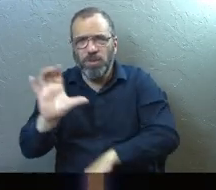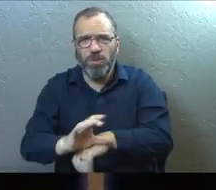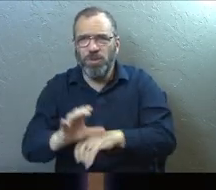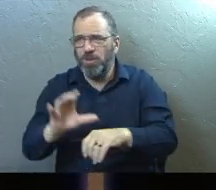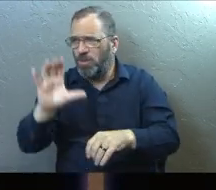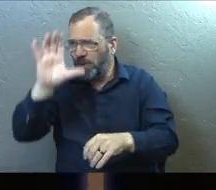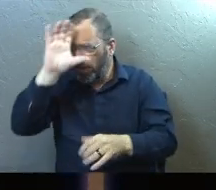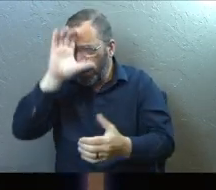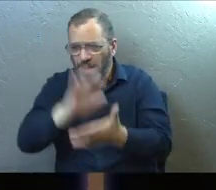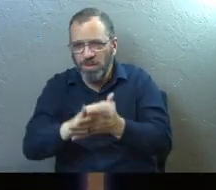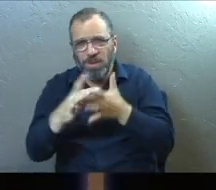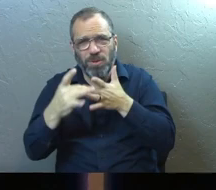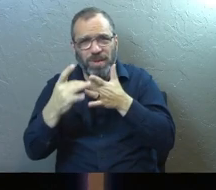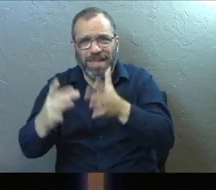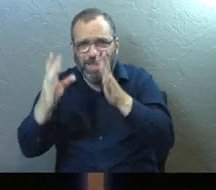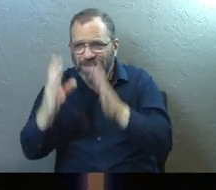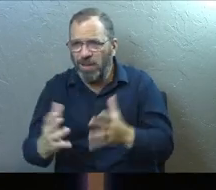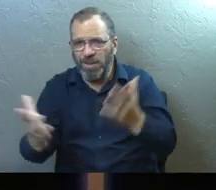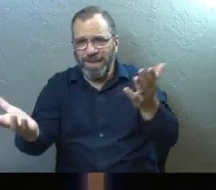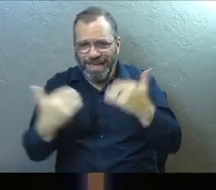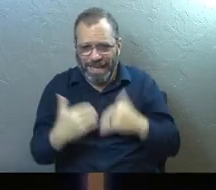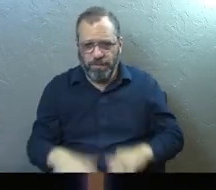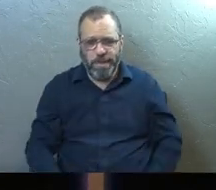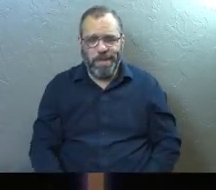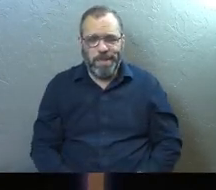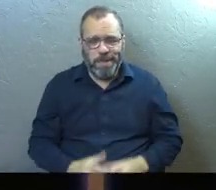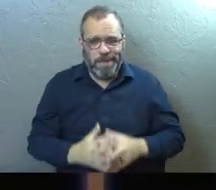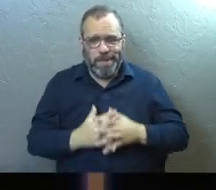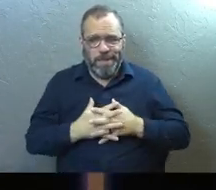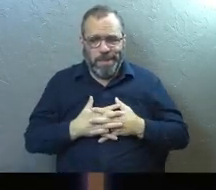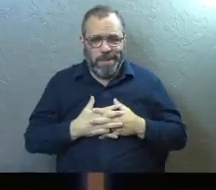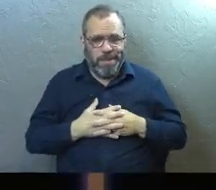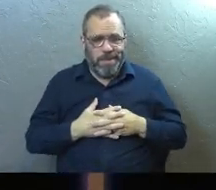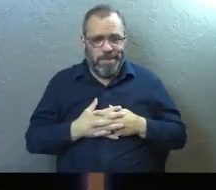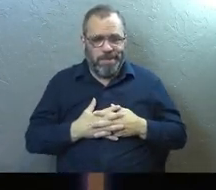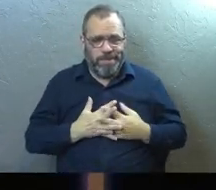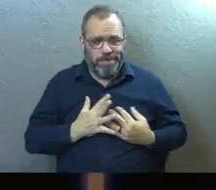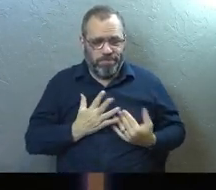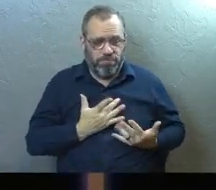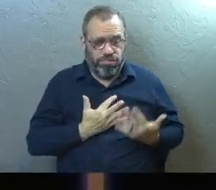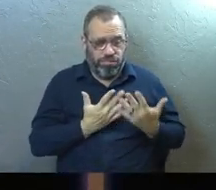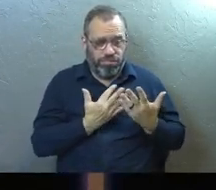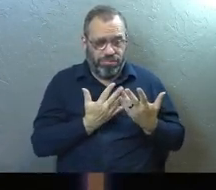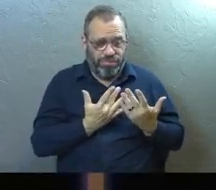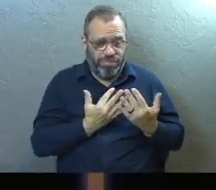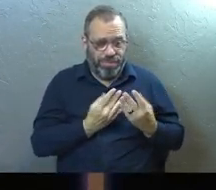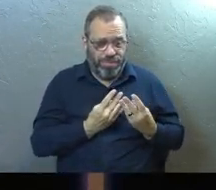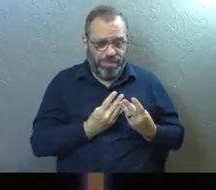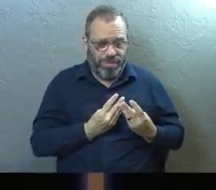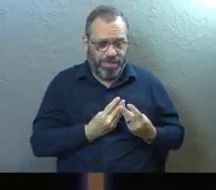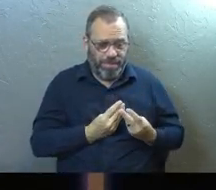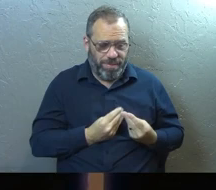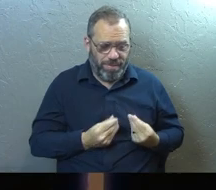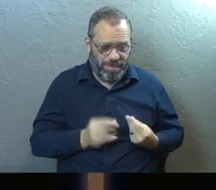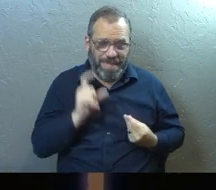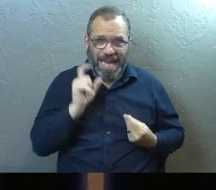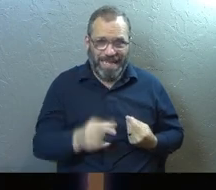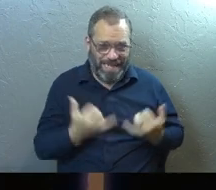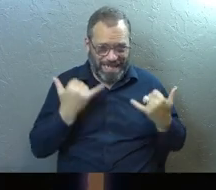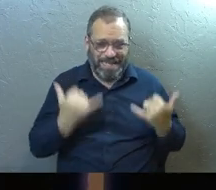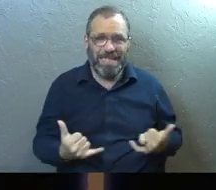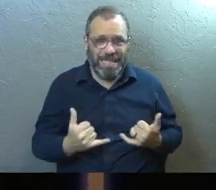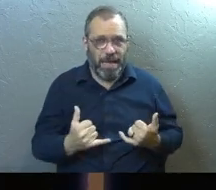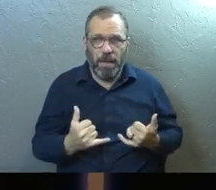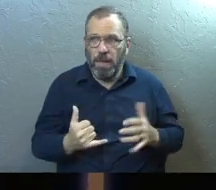family spiritually, for you to come and acknowledge that part of the fire has gone low or gone out. And I need this